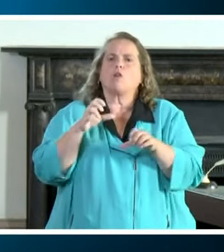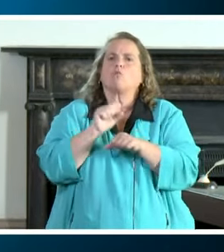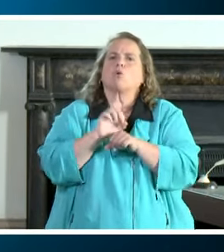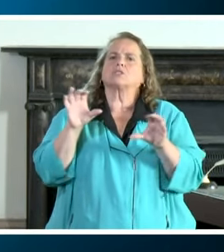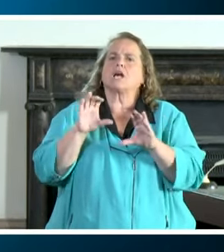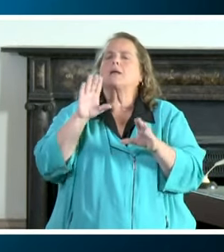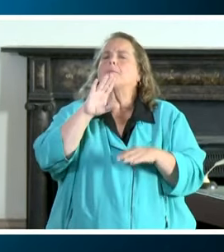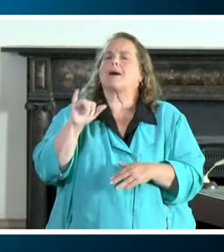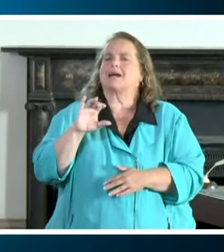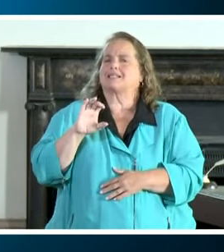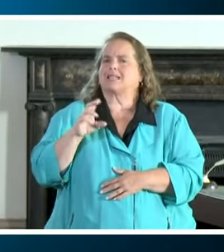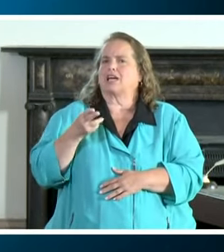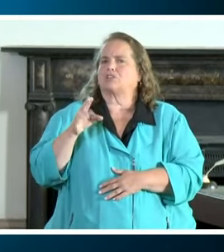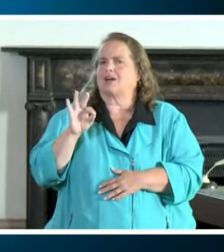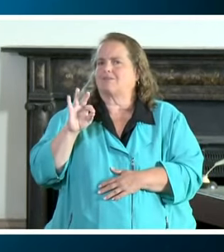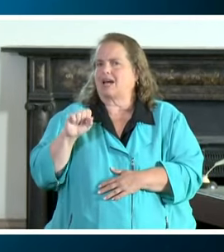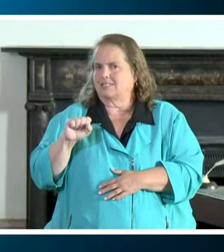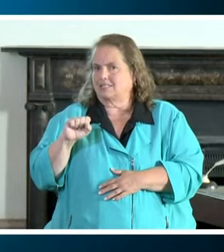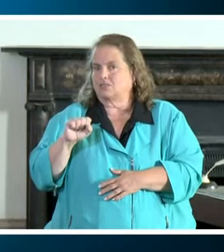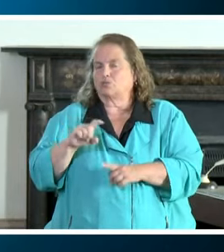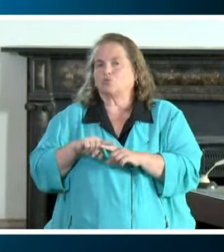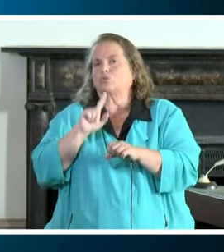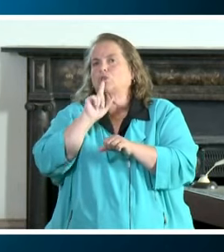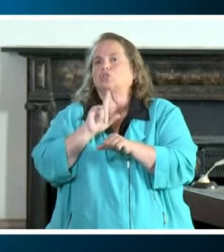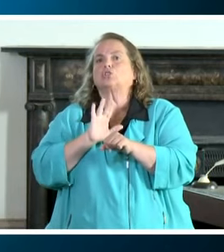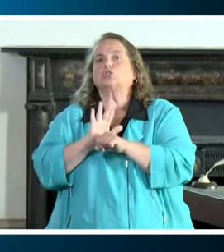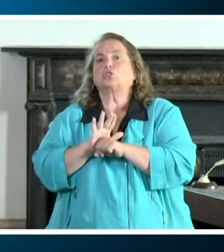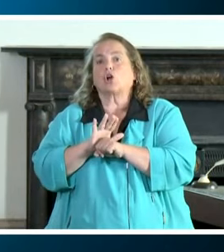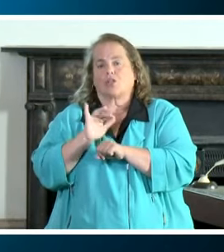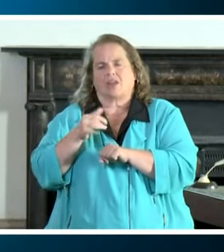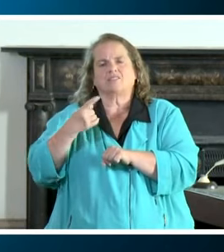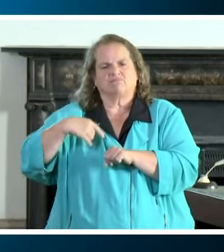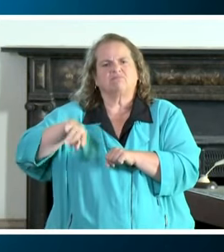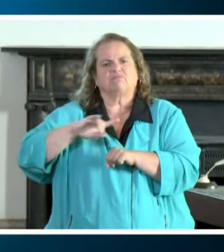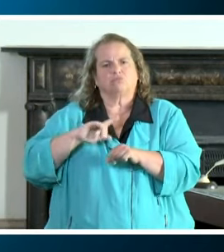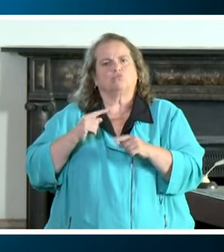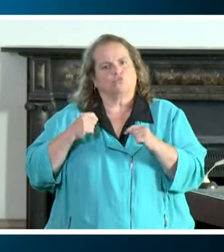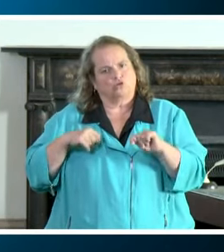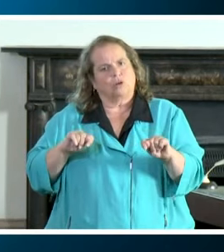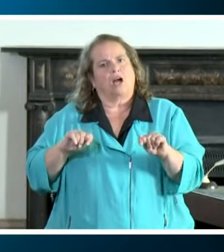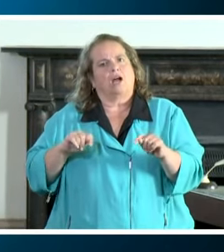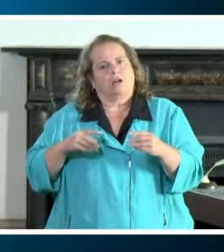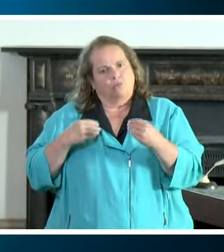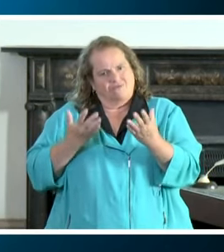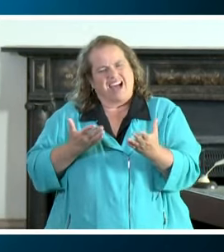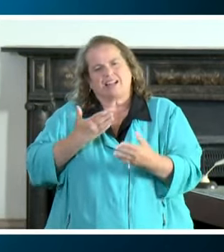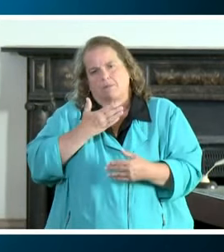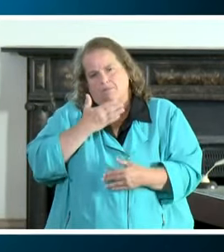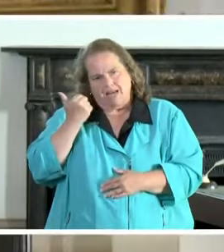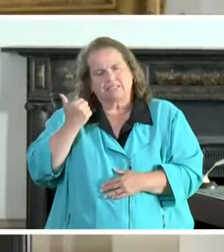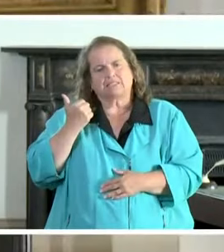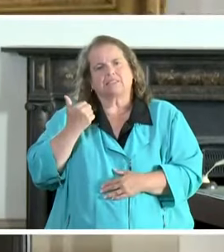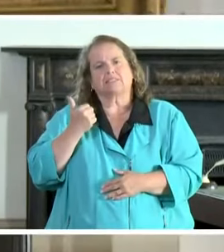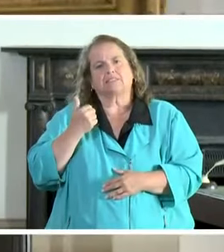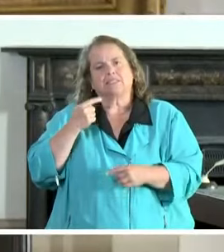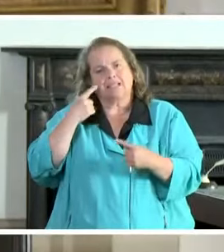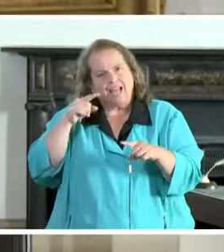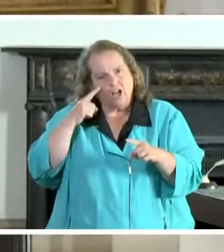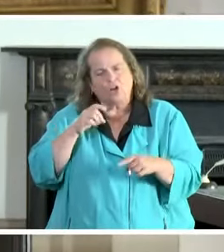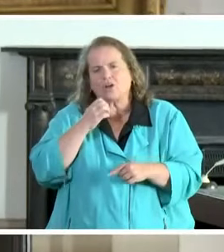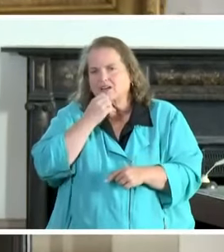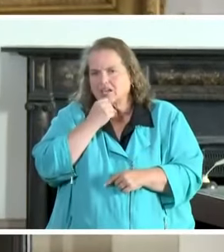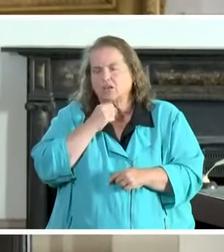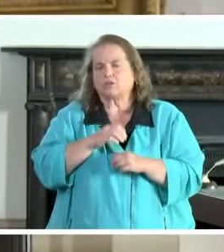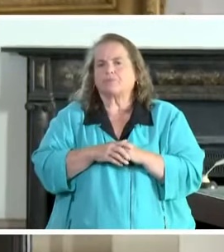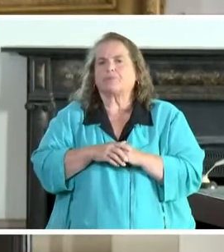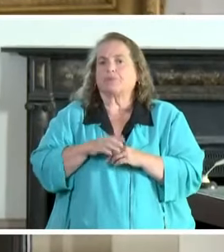chfs to ensure that we are trying to provide the best care that's out there i want to ask dr stack to